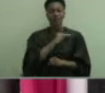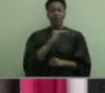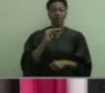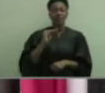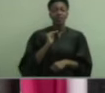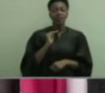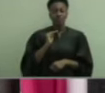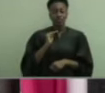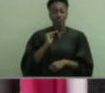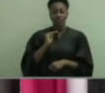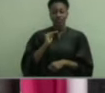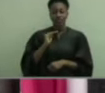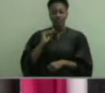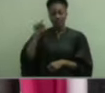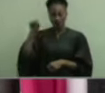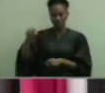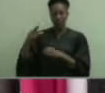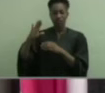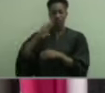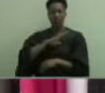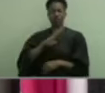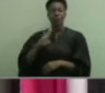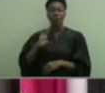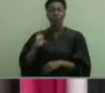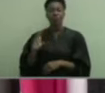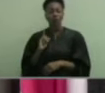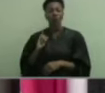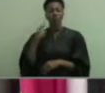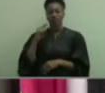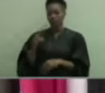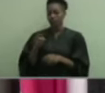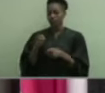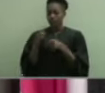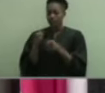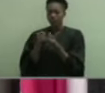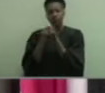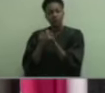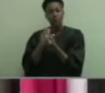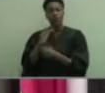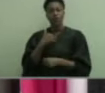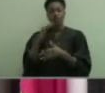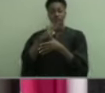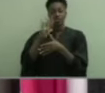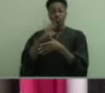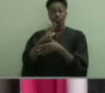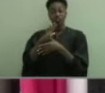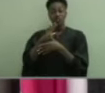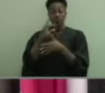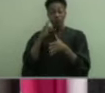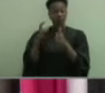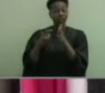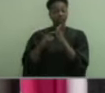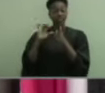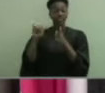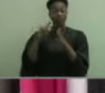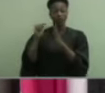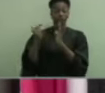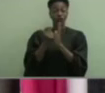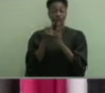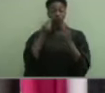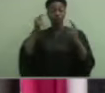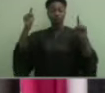commitment and dedication to our seniors in providing this time to celebrate and recognize our graduates' accomplishments.